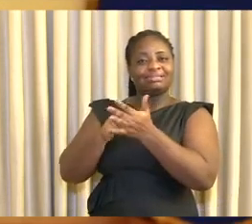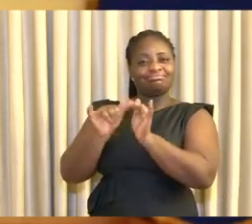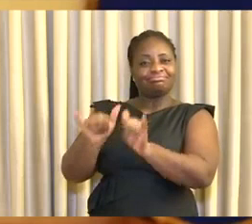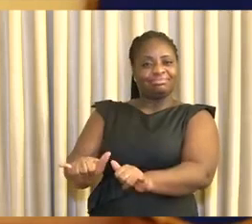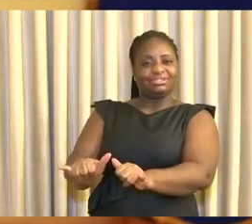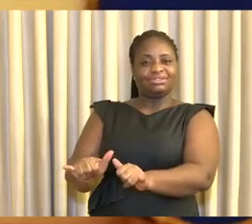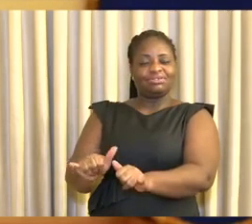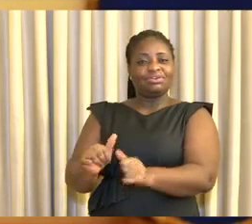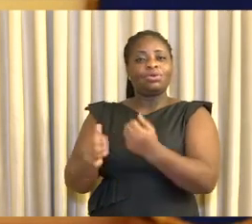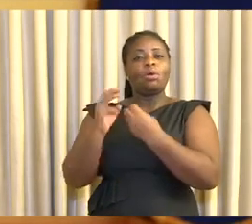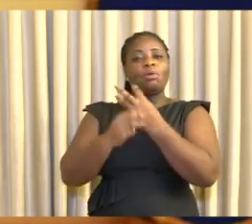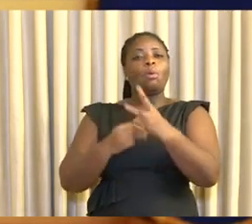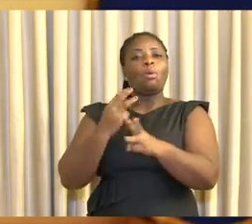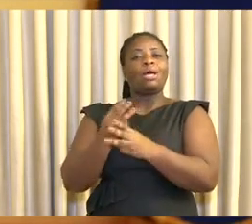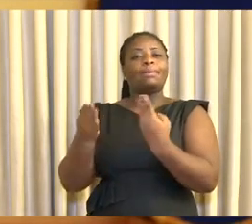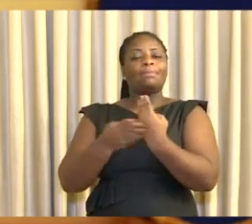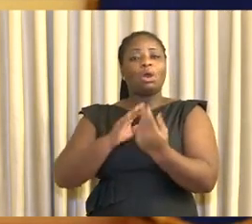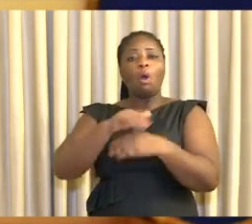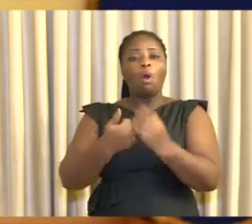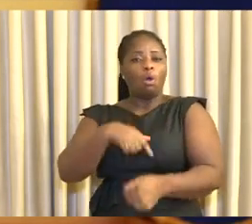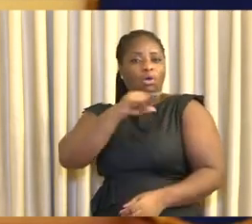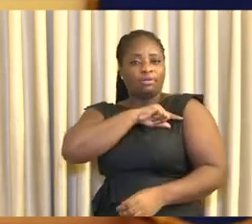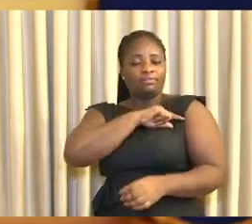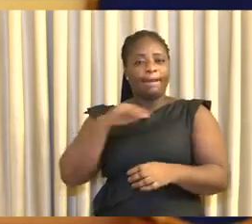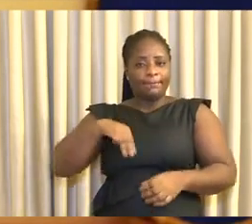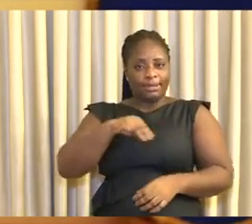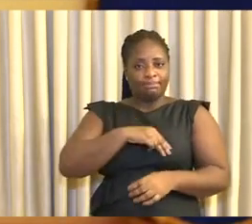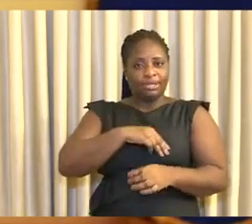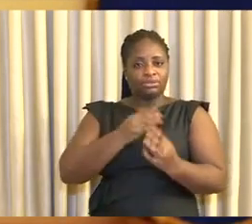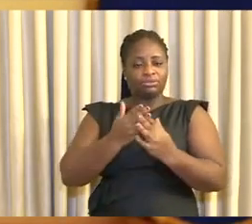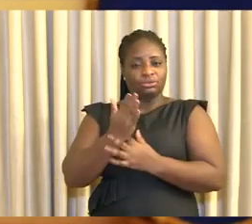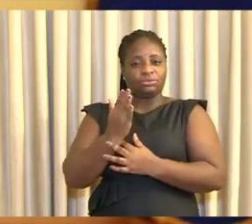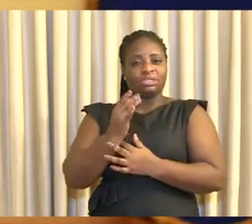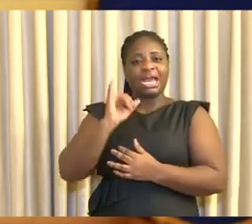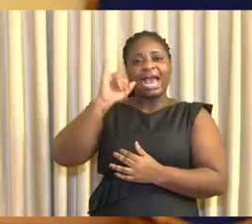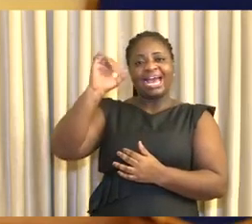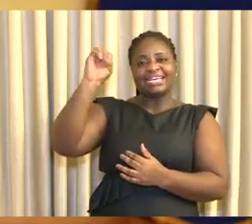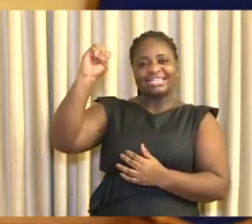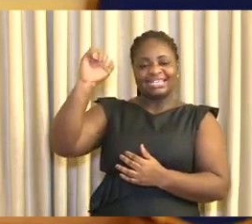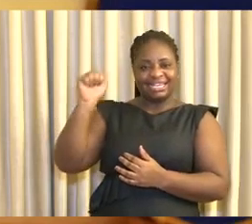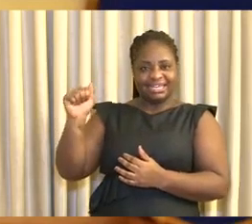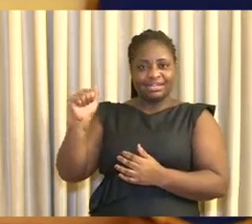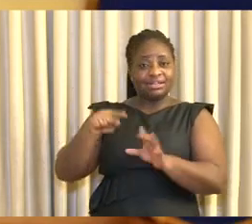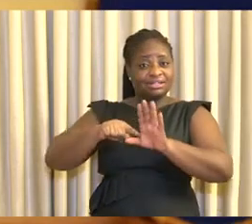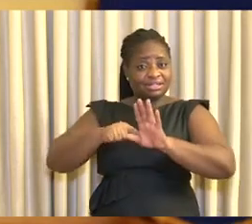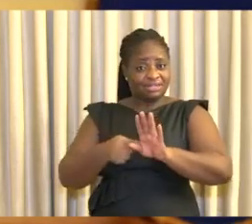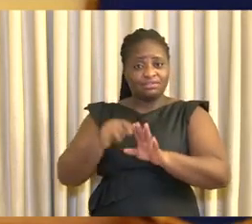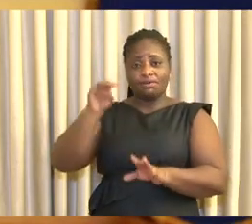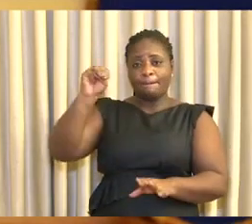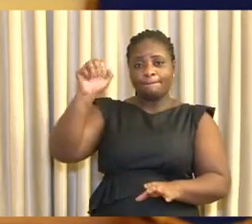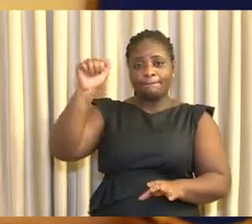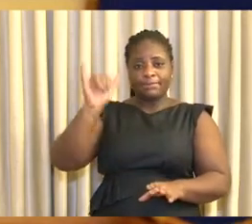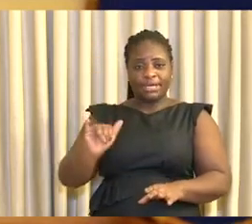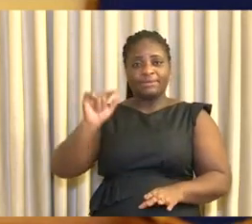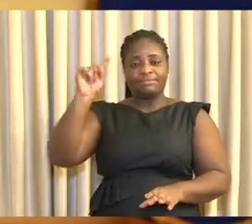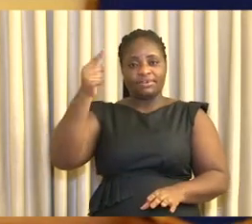from 1st May 2020, totaling some 44 billion United States dollars for the countries